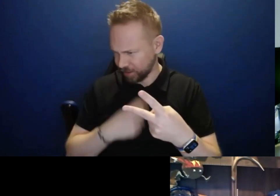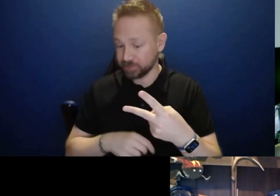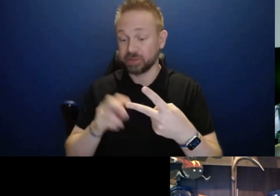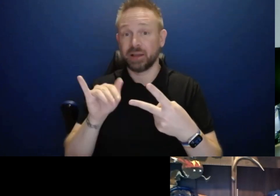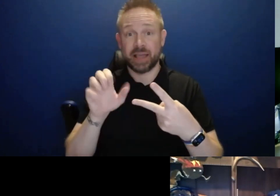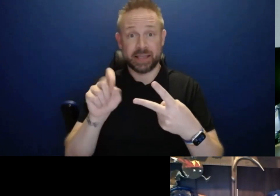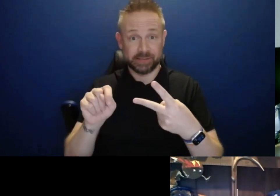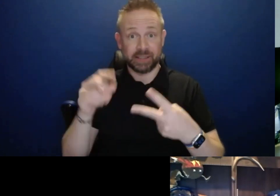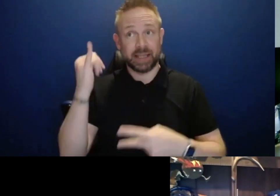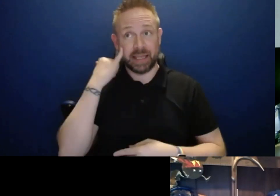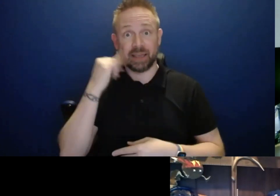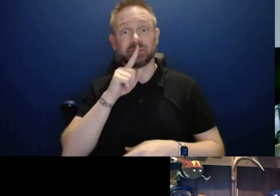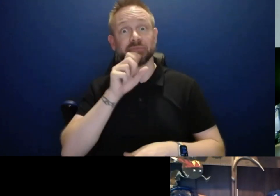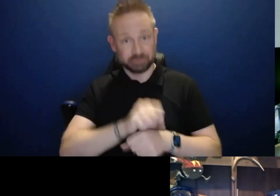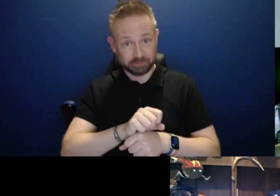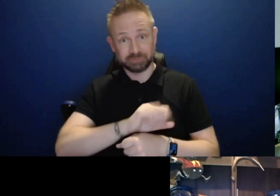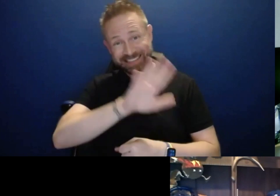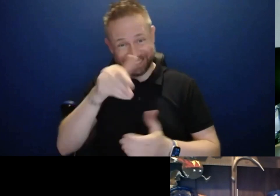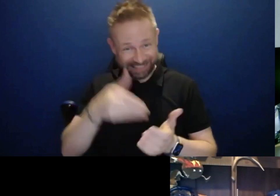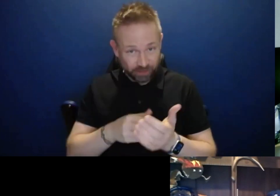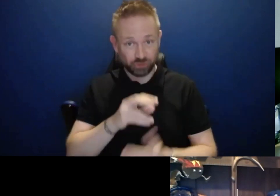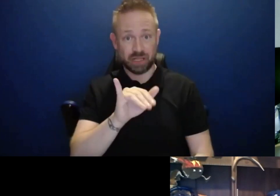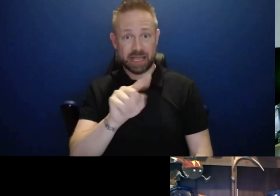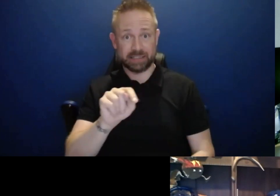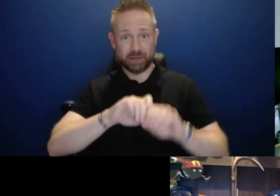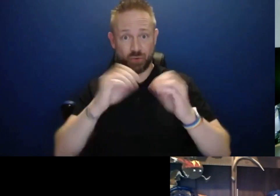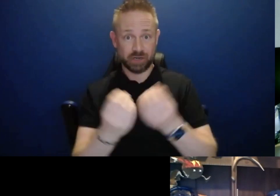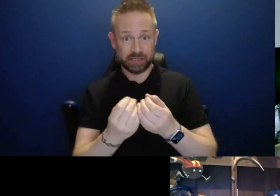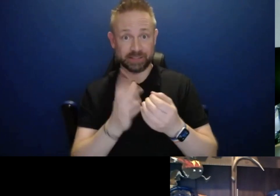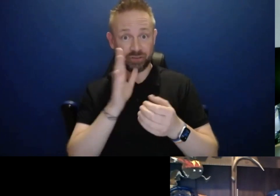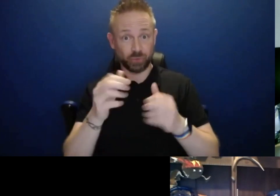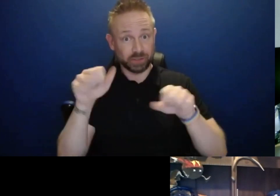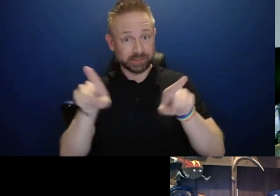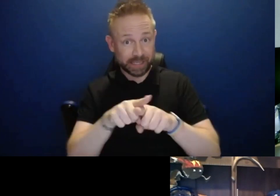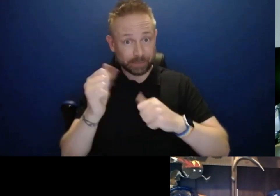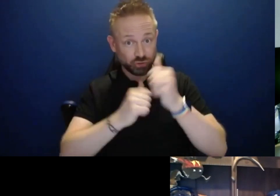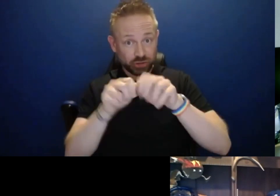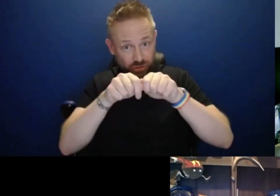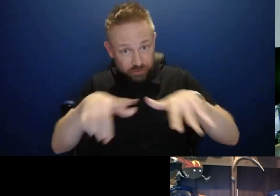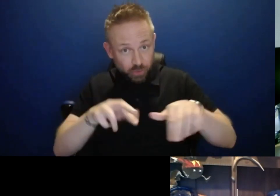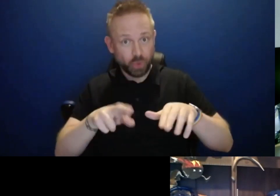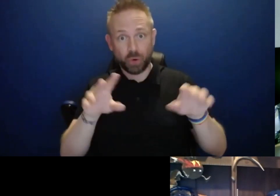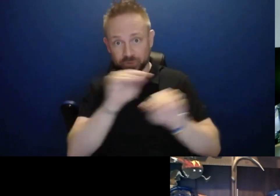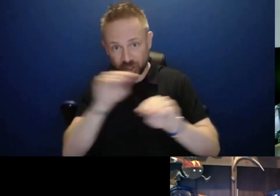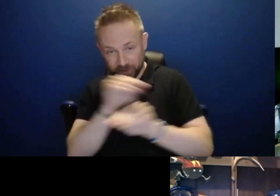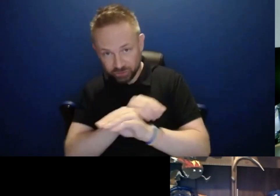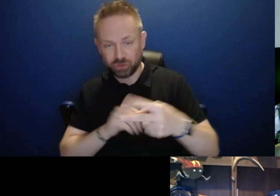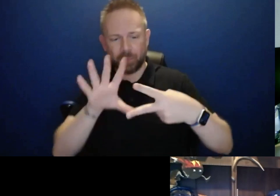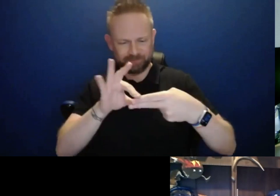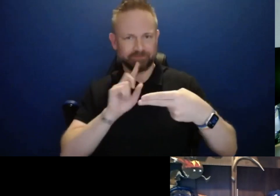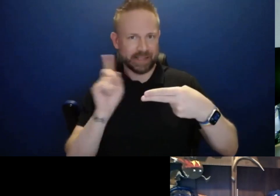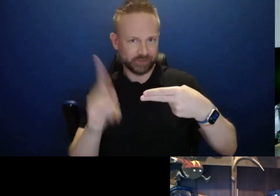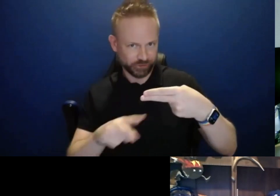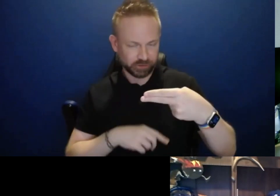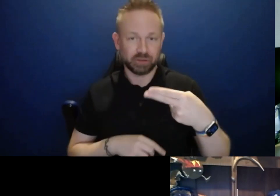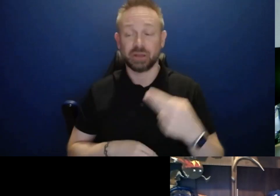is to be the central IT organization will it be restructured or will it remain the same? So, in short, yes, IST